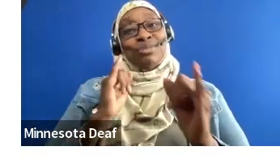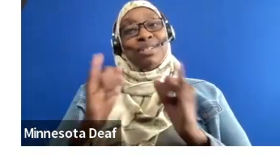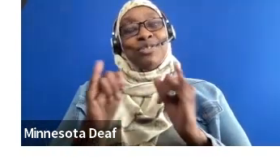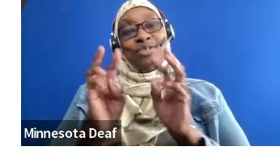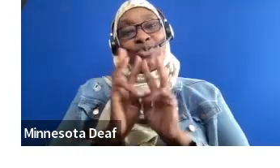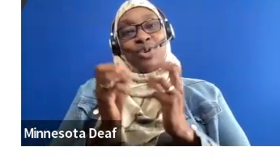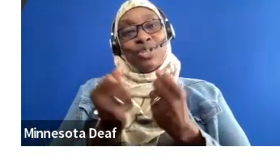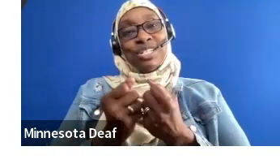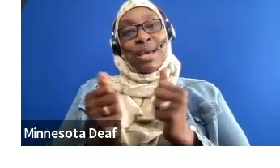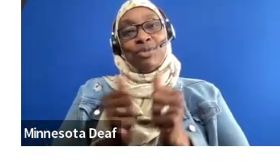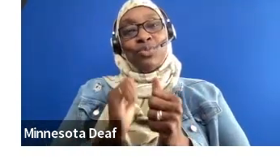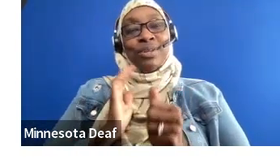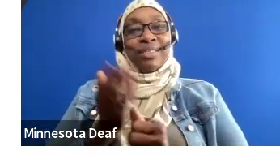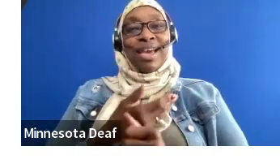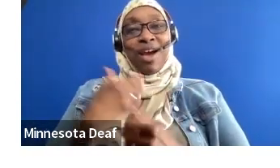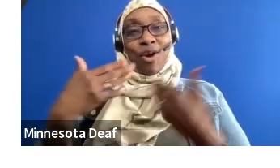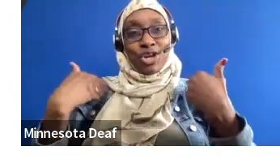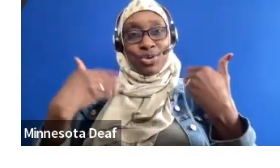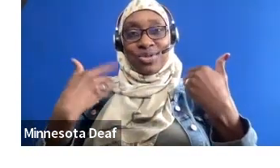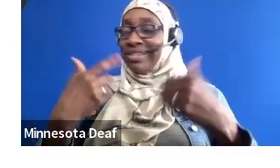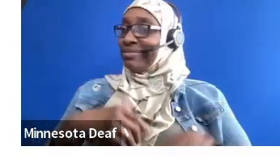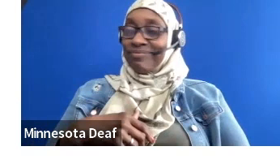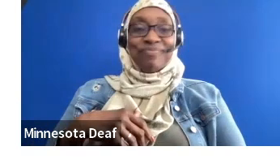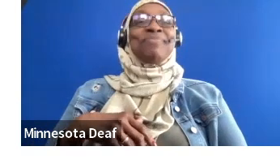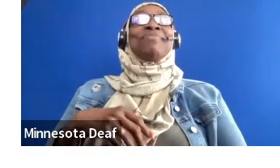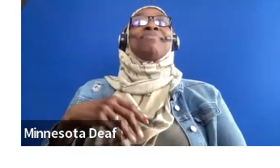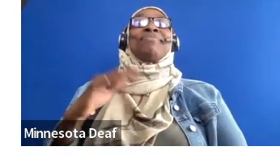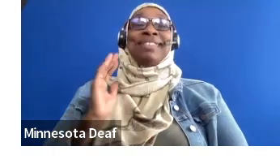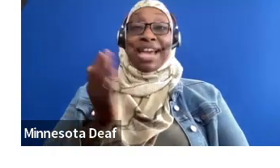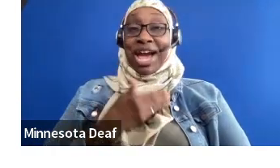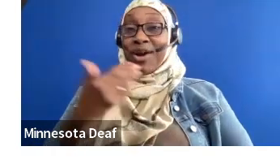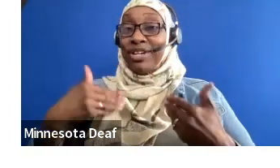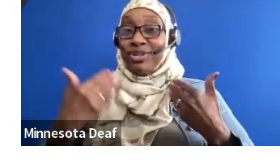youth. They are super excited. The youth are also super nervous, as you can imagine.